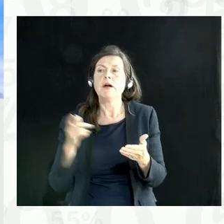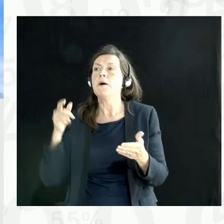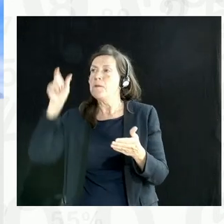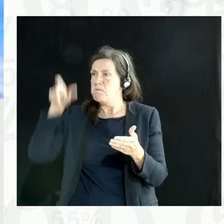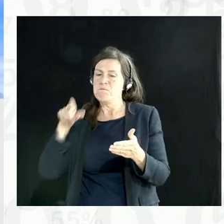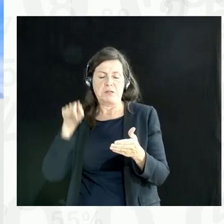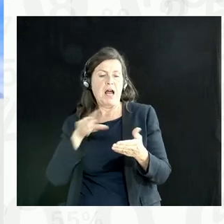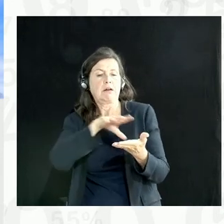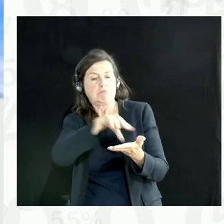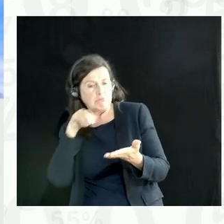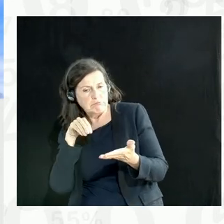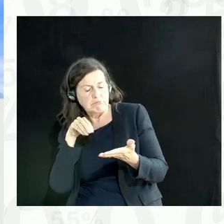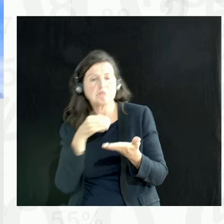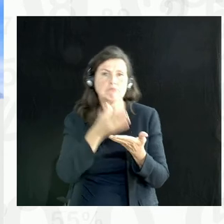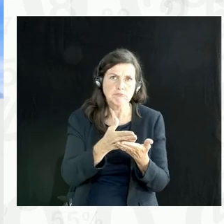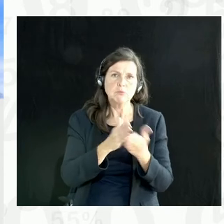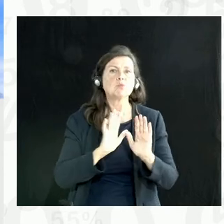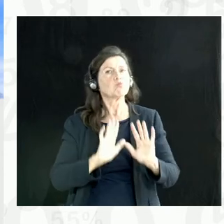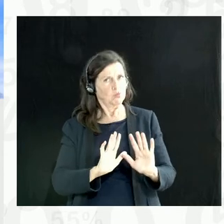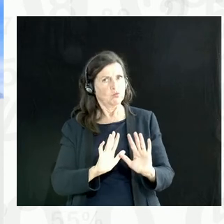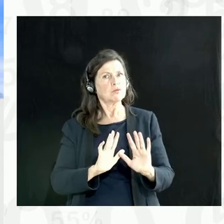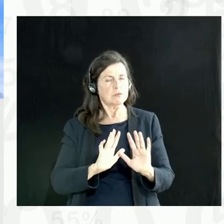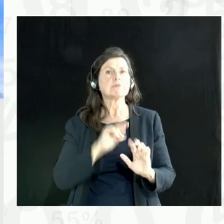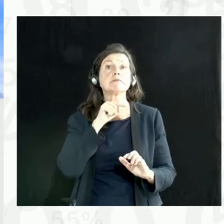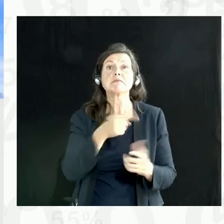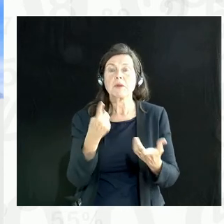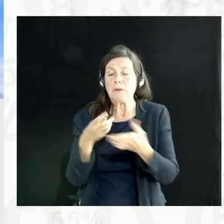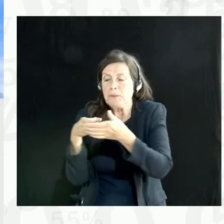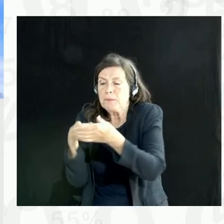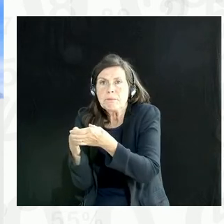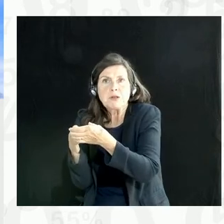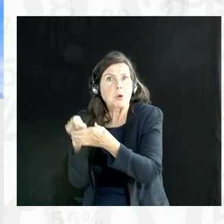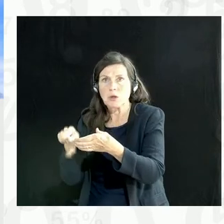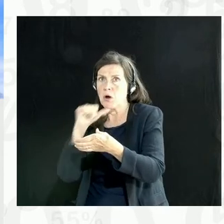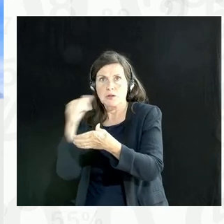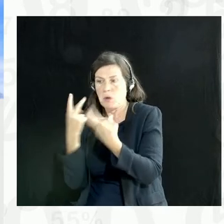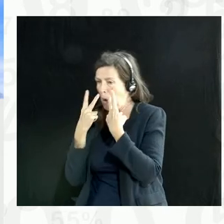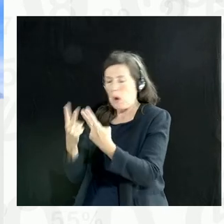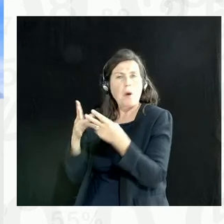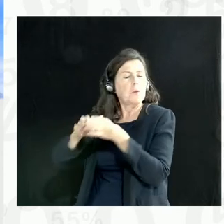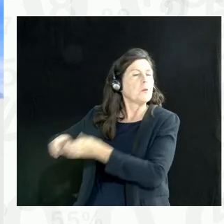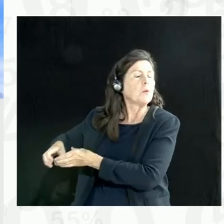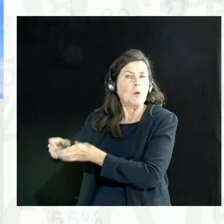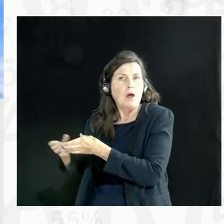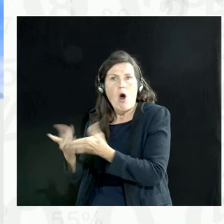can allow minorities, underrepresented minorities to understand how